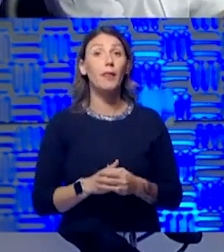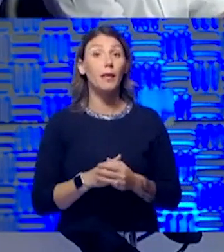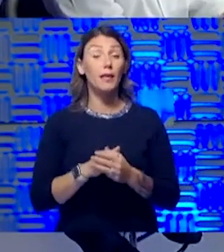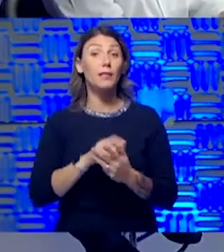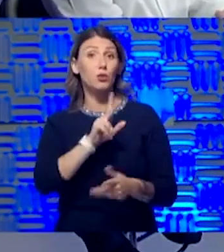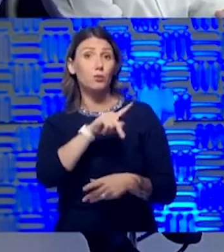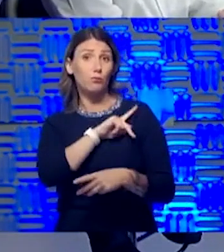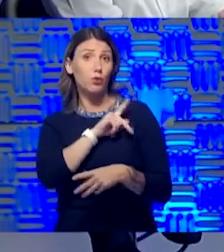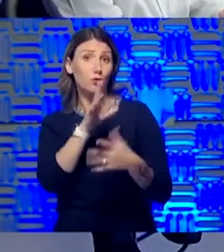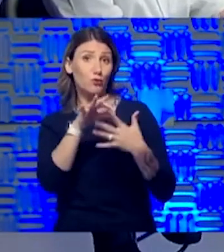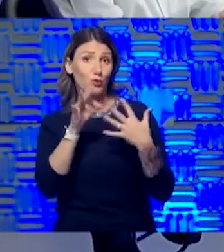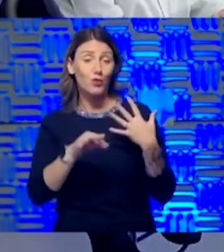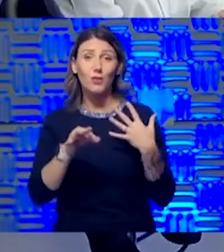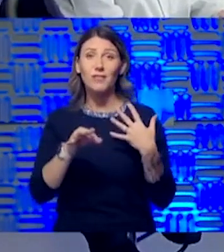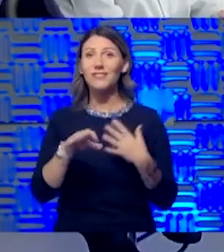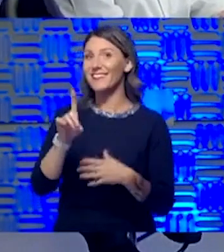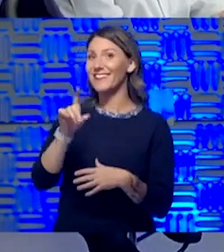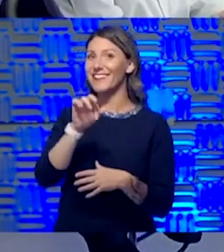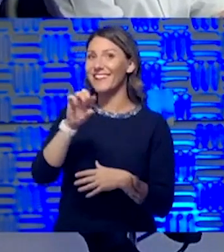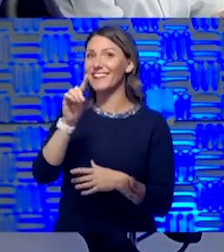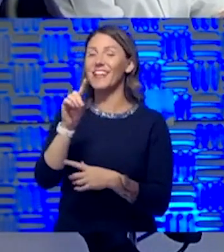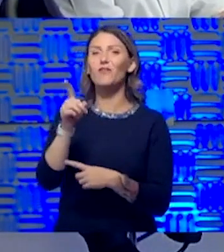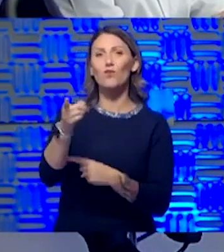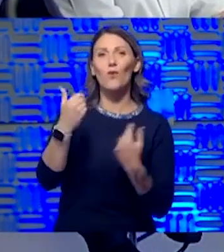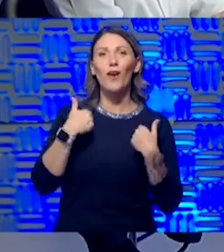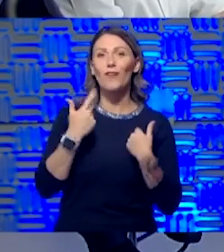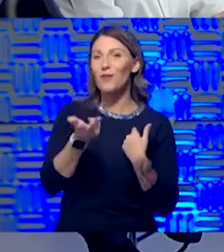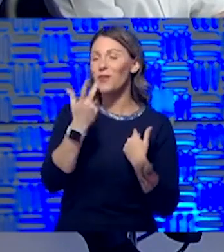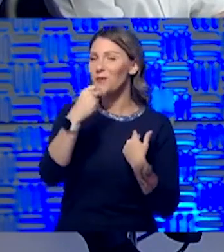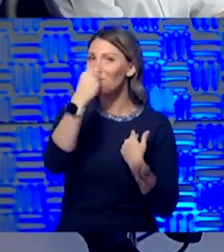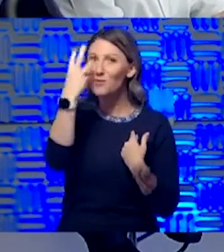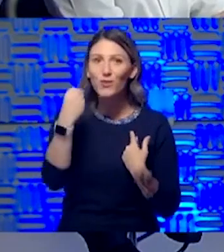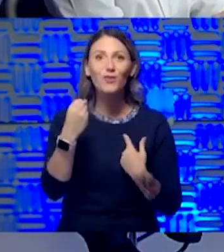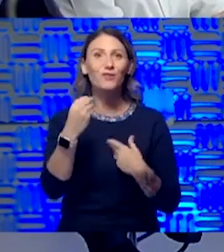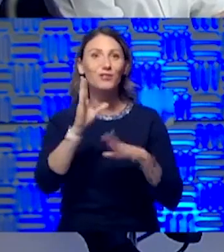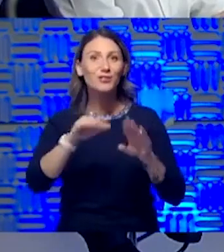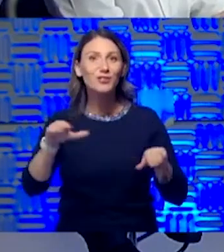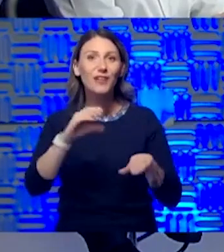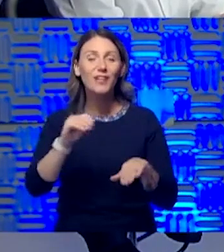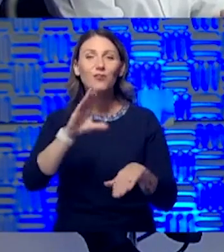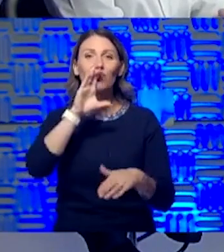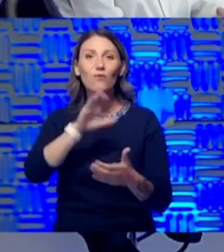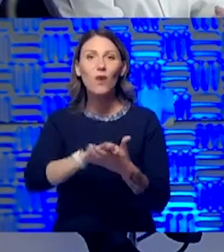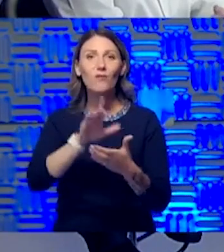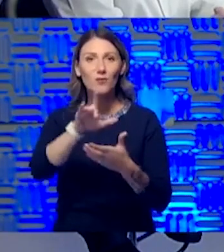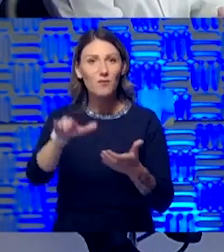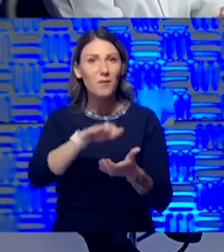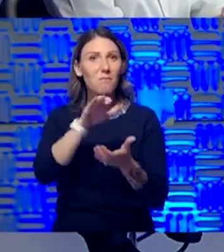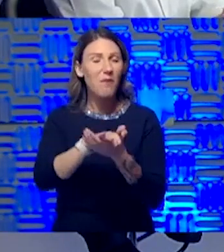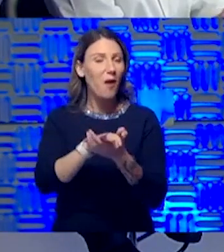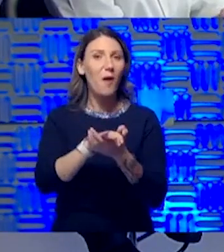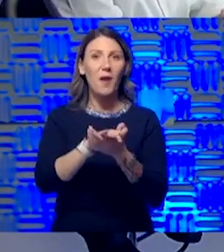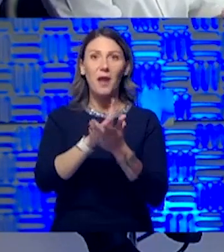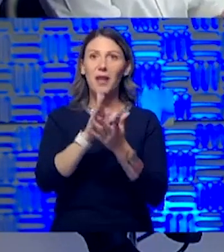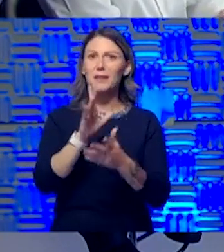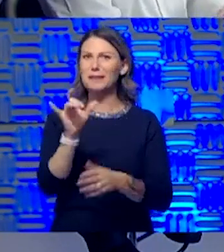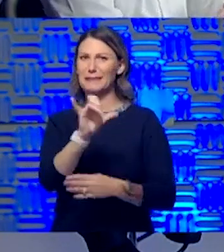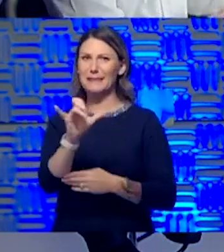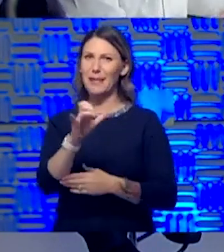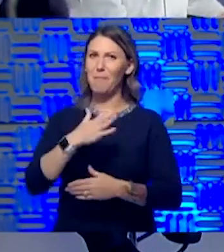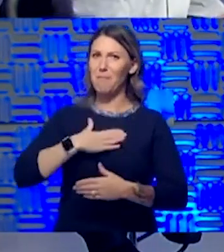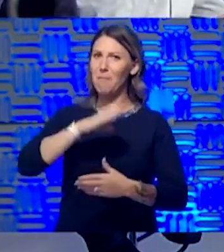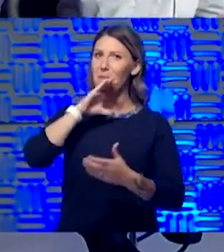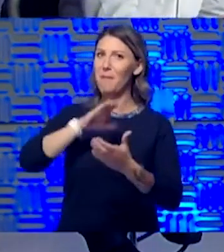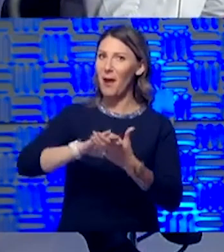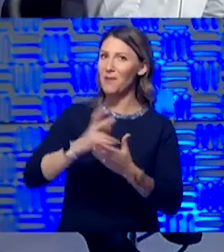you've got three beautiful children and your wife, Eleanor. You guys have been married for approximately a very long time, almost as long as we have, I think. And so